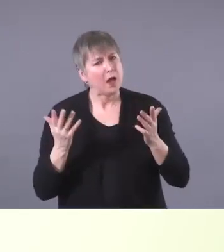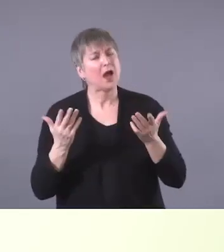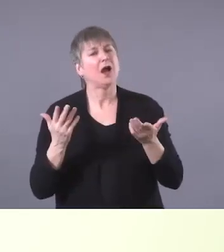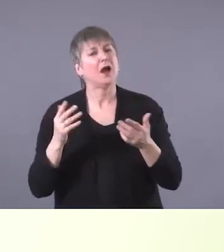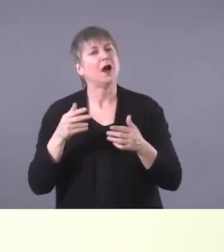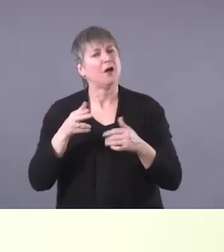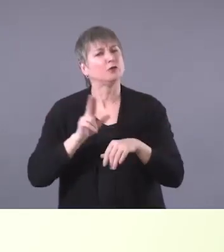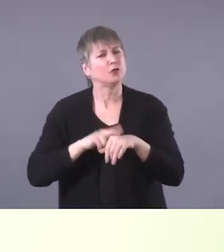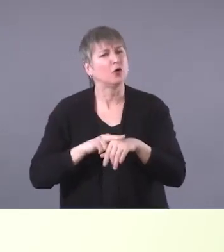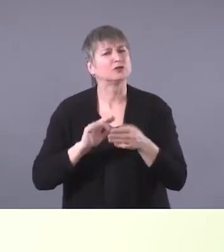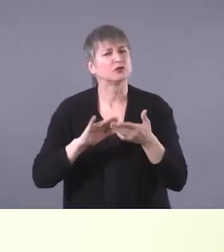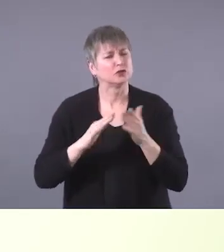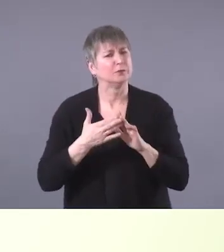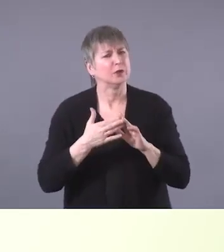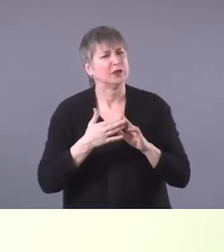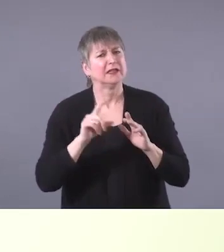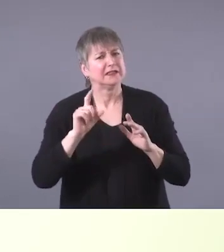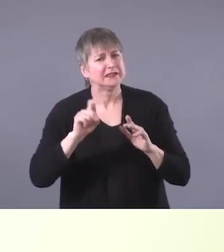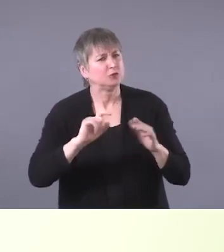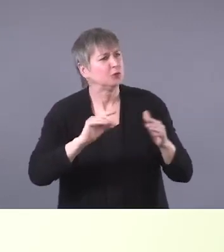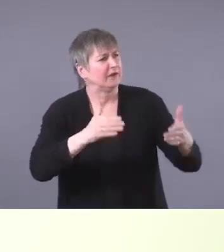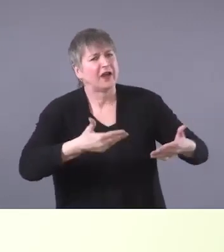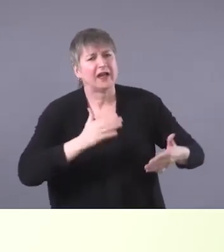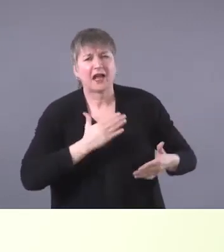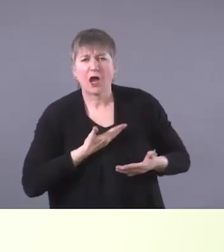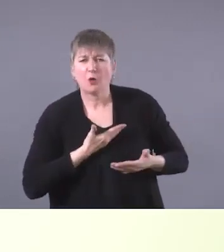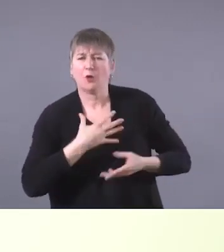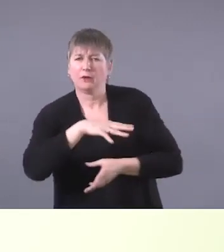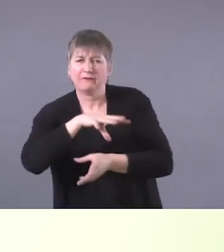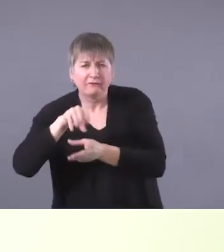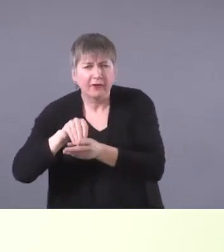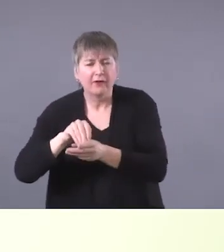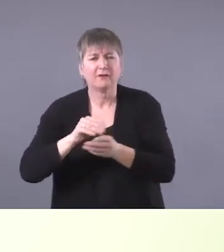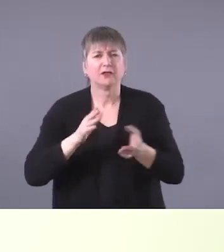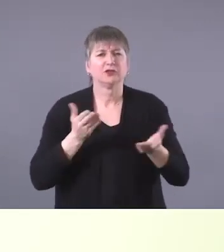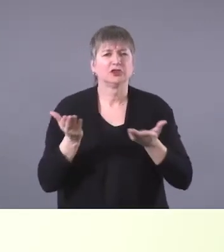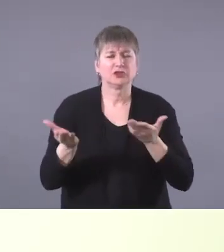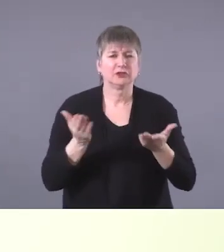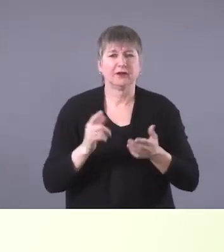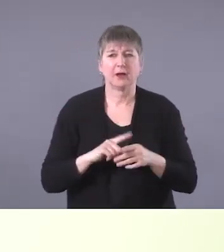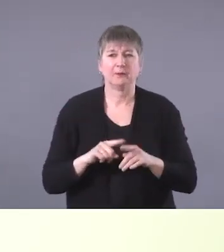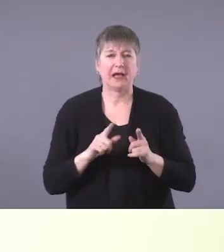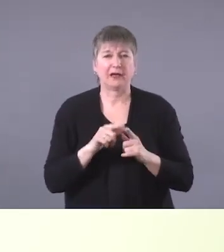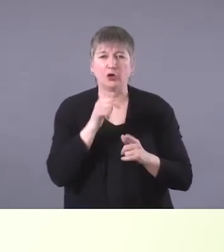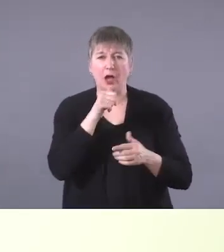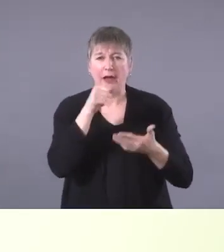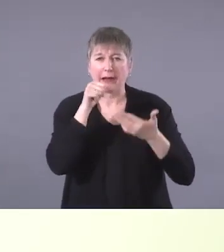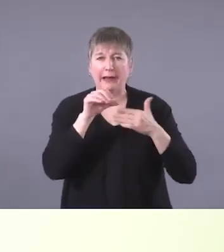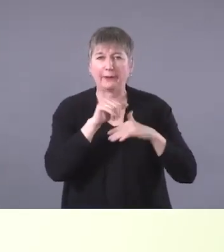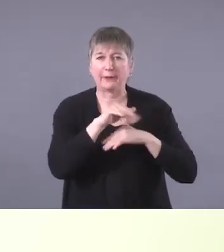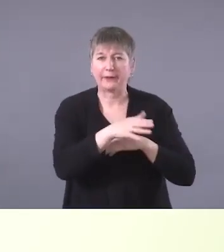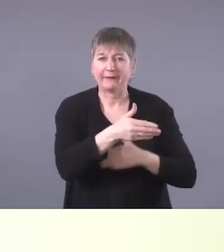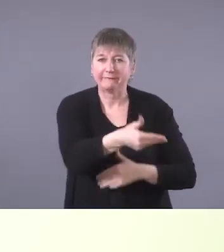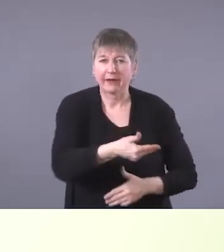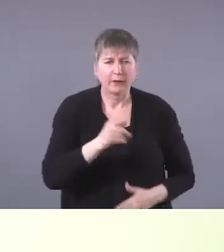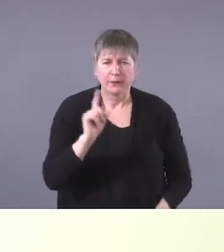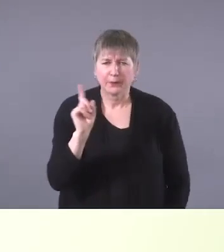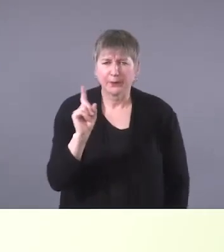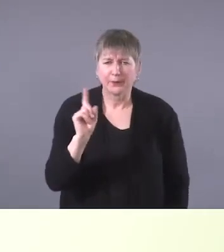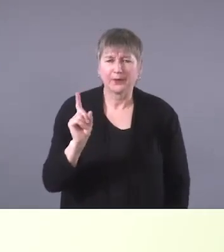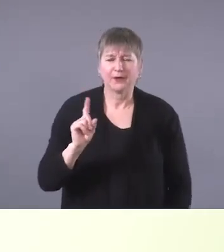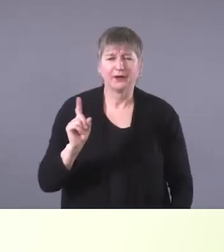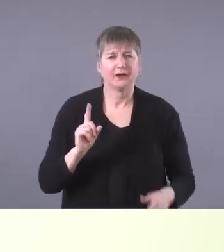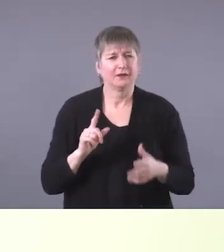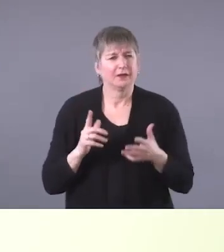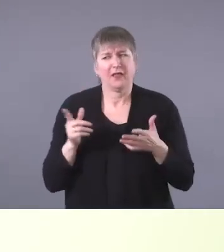want, you know, our involvement in our services, but there's no special invite where, you know, they, they are very